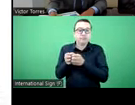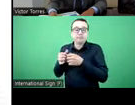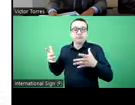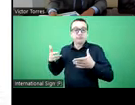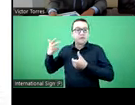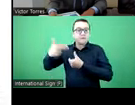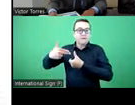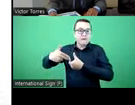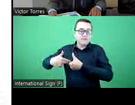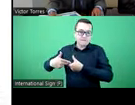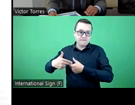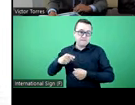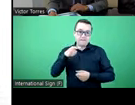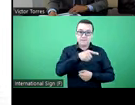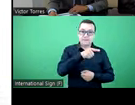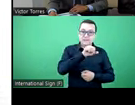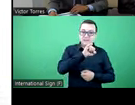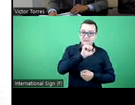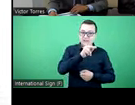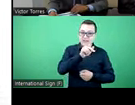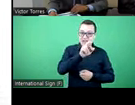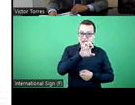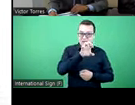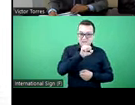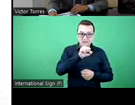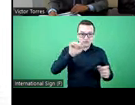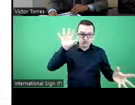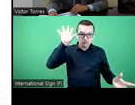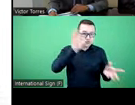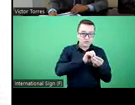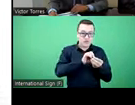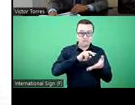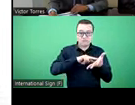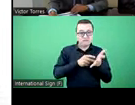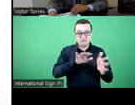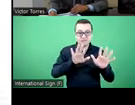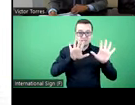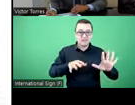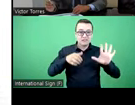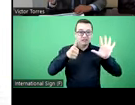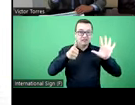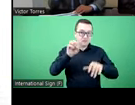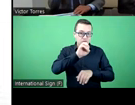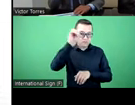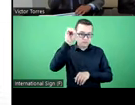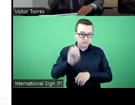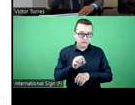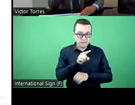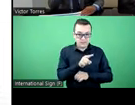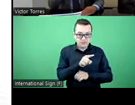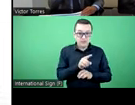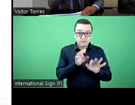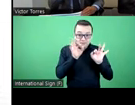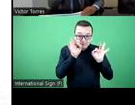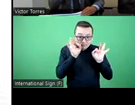different number of beneficiaries. And this represents about 16%.